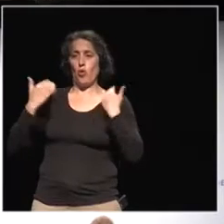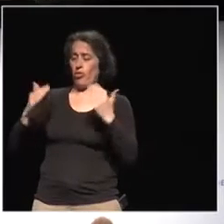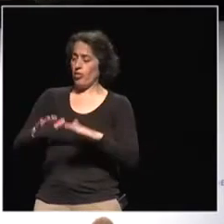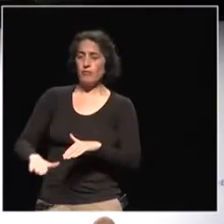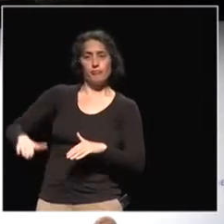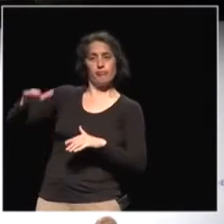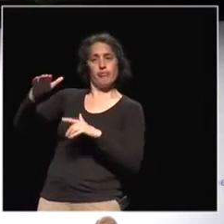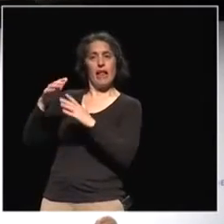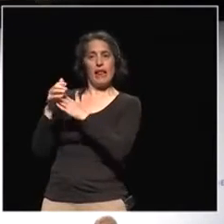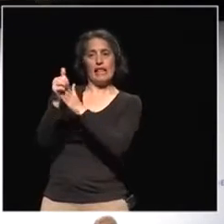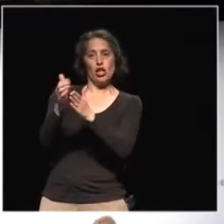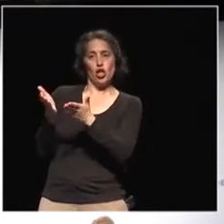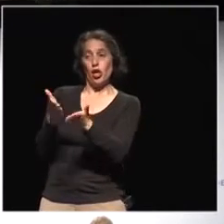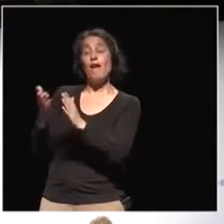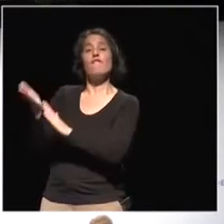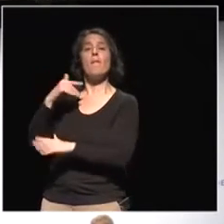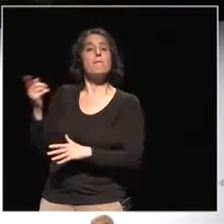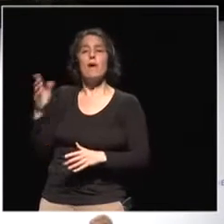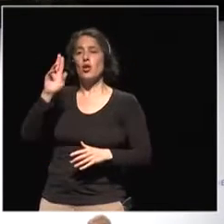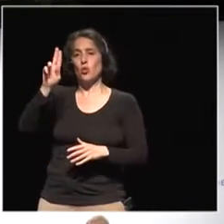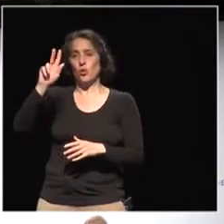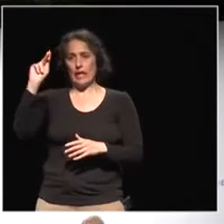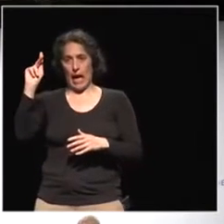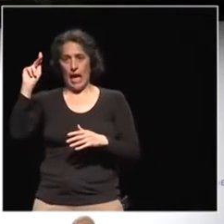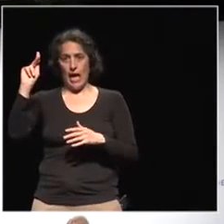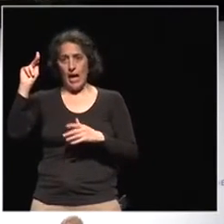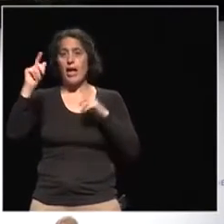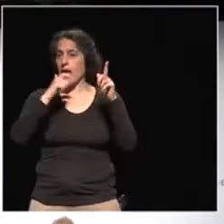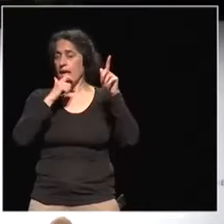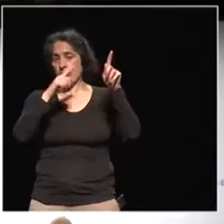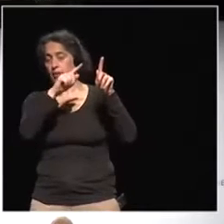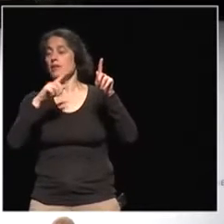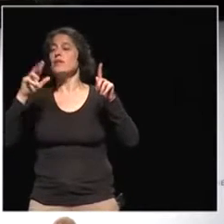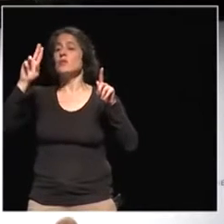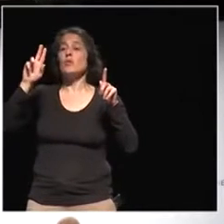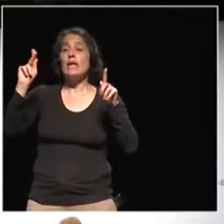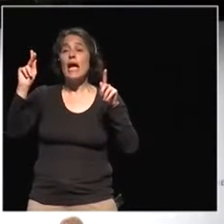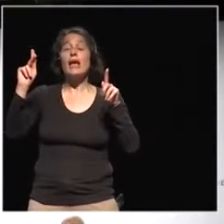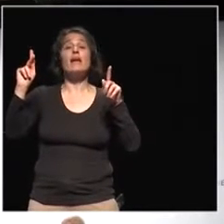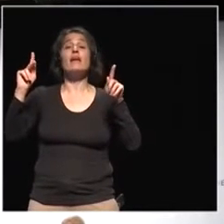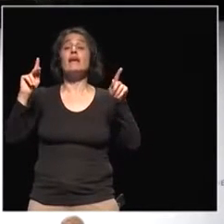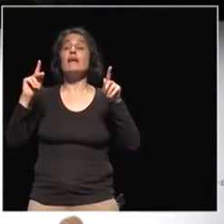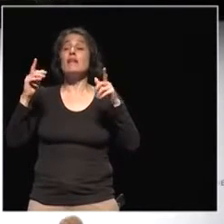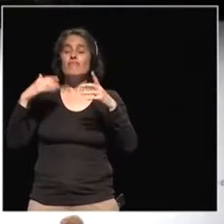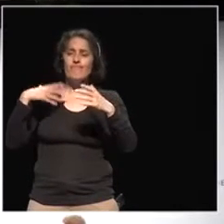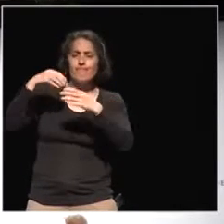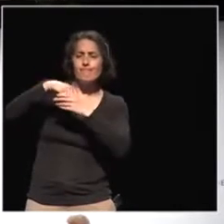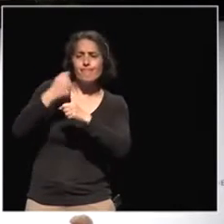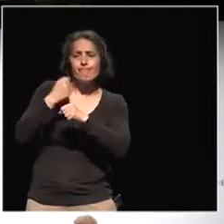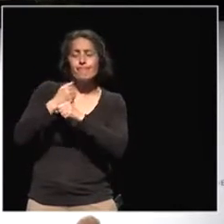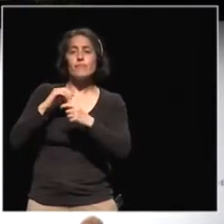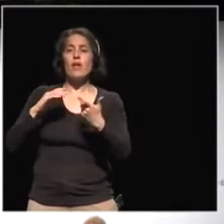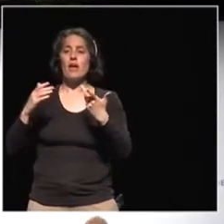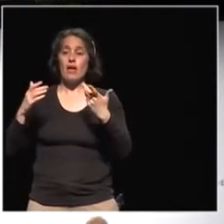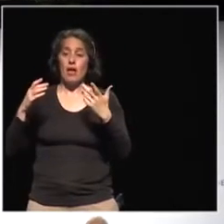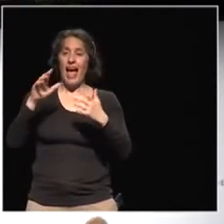to have you here. Ananta is from the UK and she was involved in the creation of a project called the Athena Project, which supports young women and